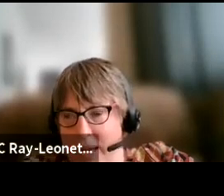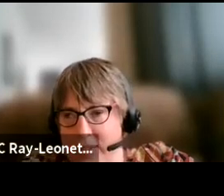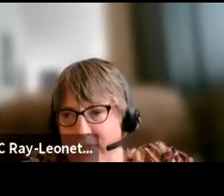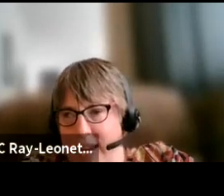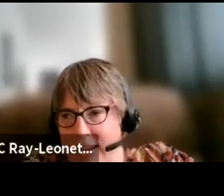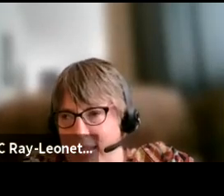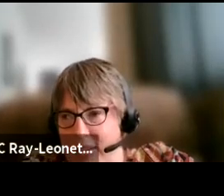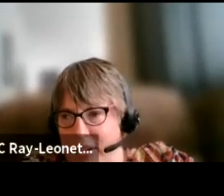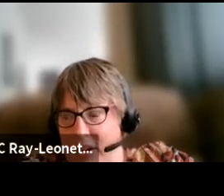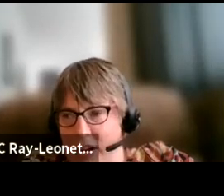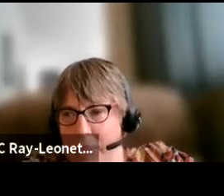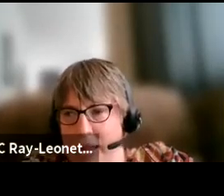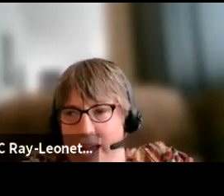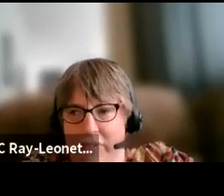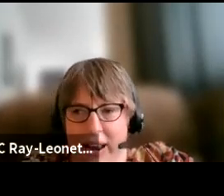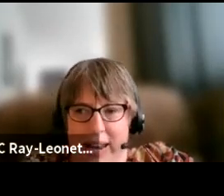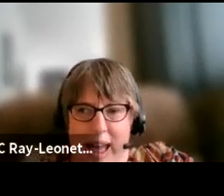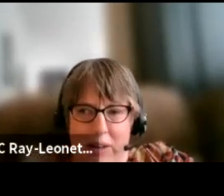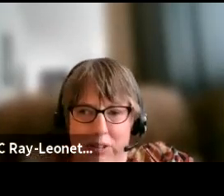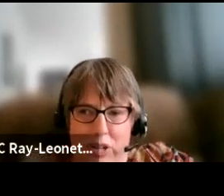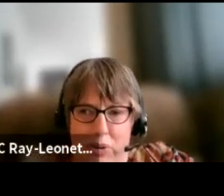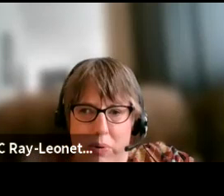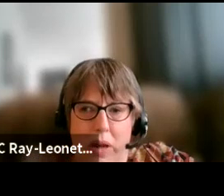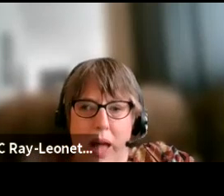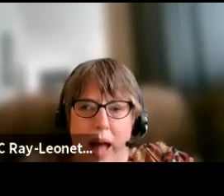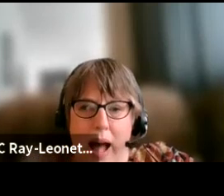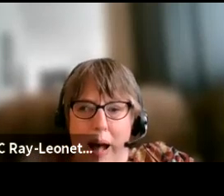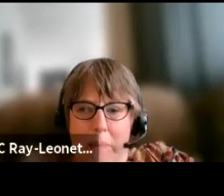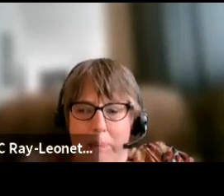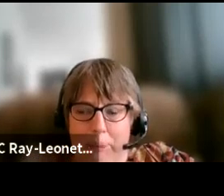that in Pennsylvania, there's a current plan right now to